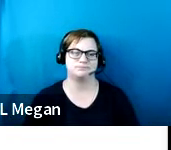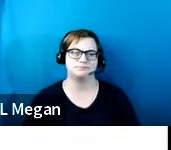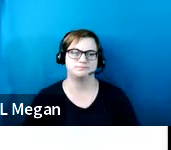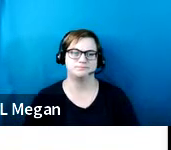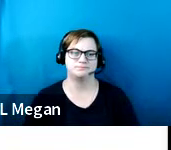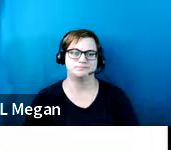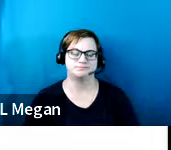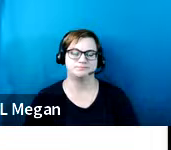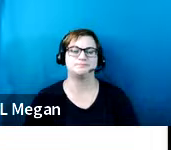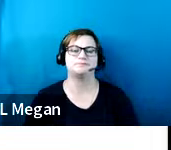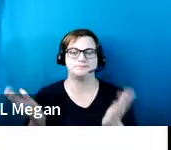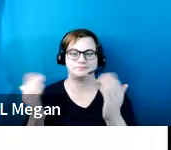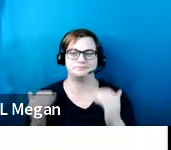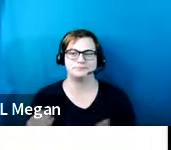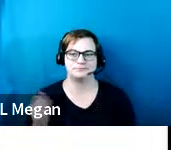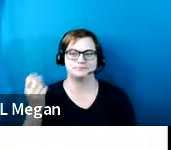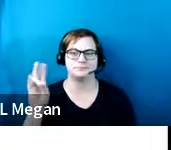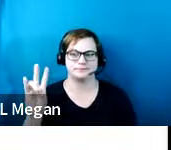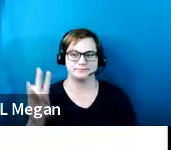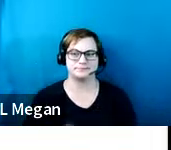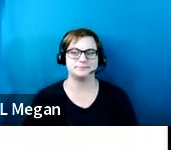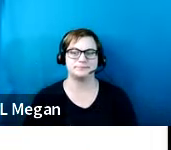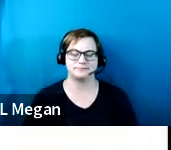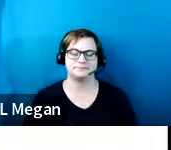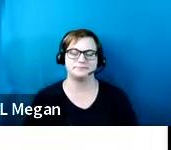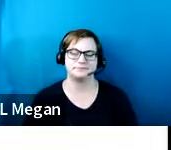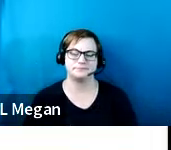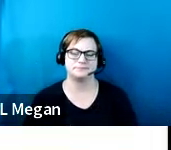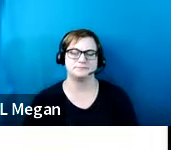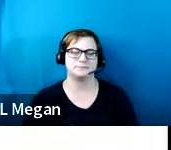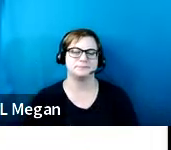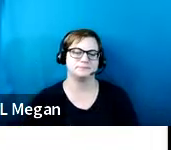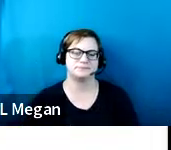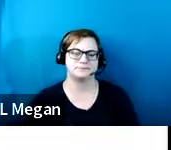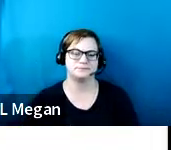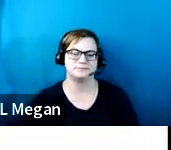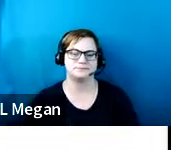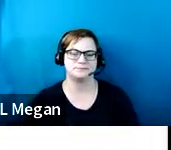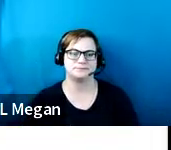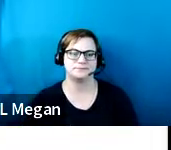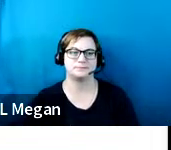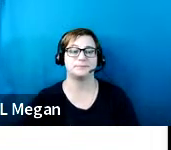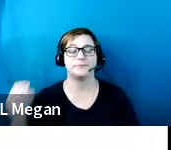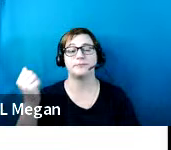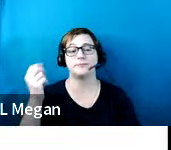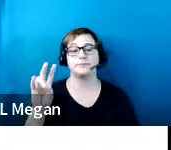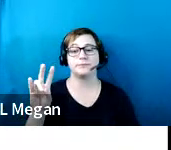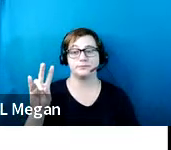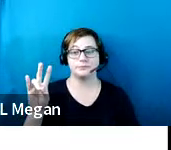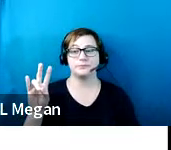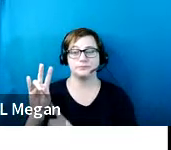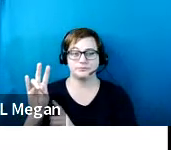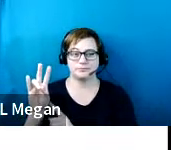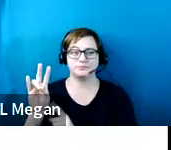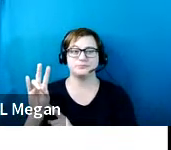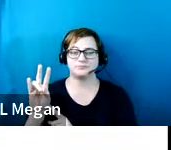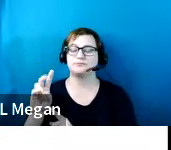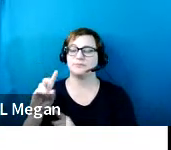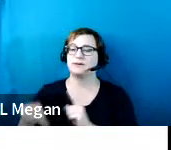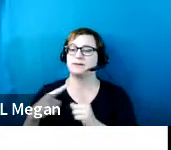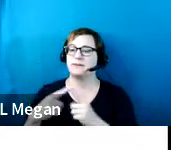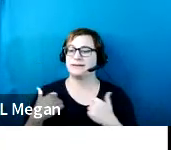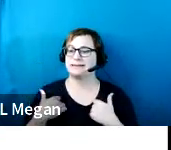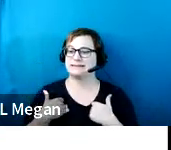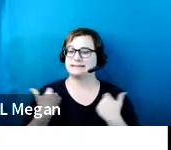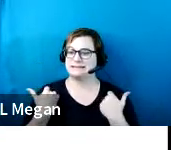Okay, so let's move on to the next slide slide number 17. All right, slide number 17 is about existing facilities